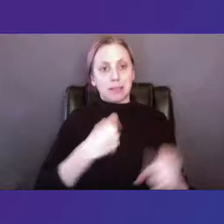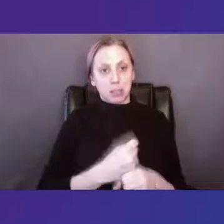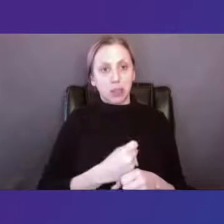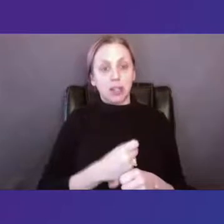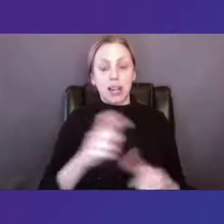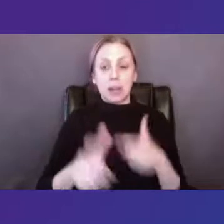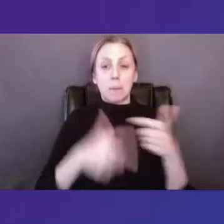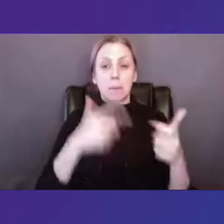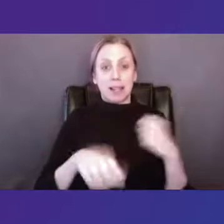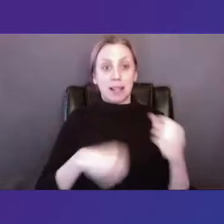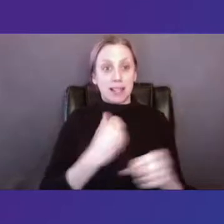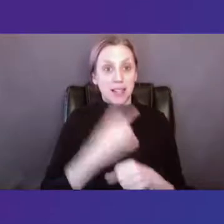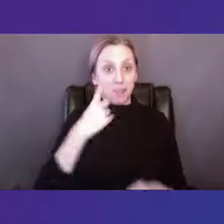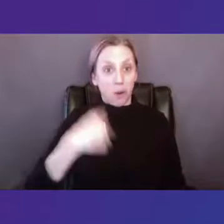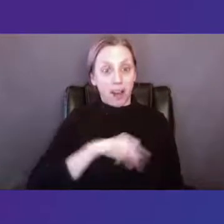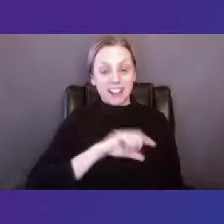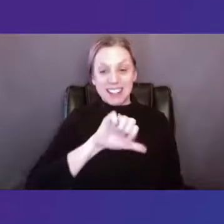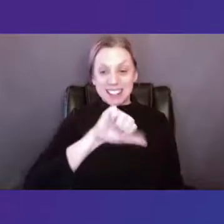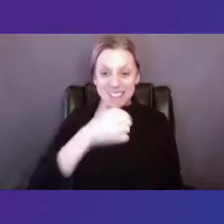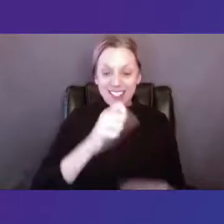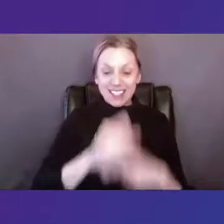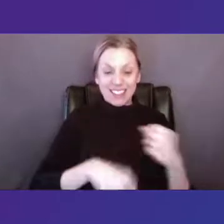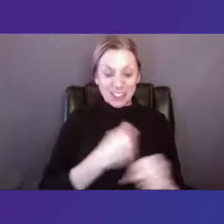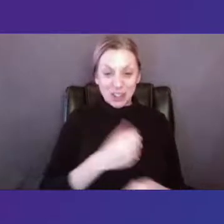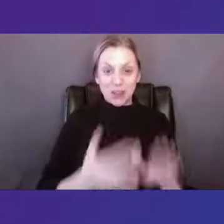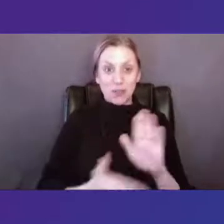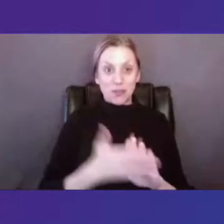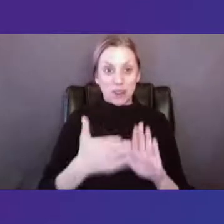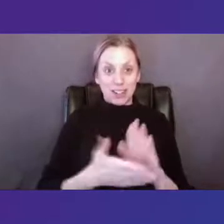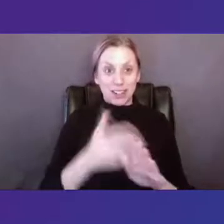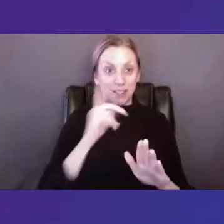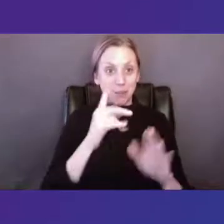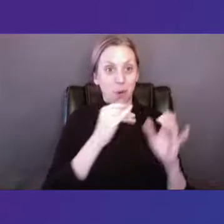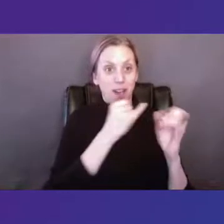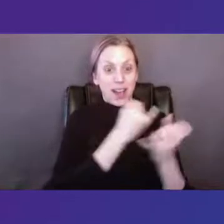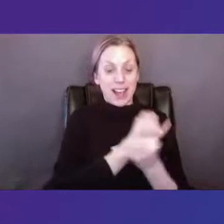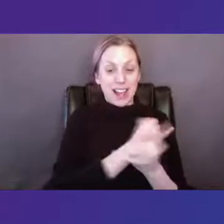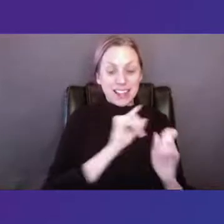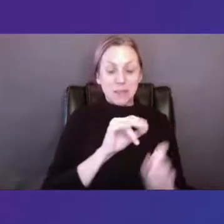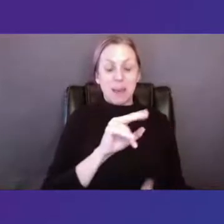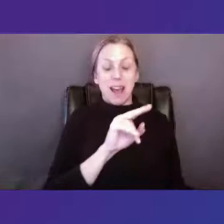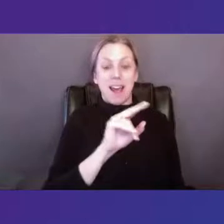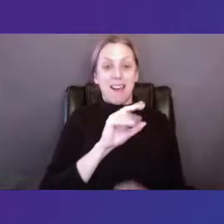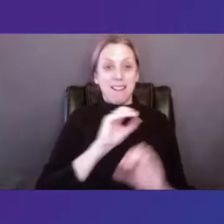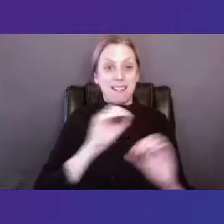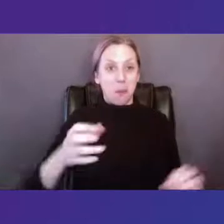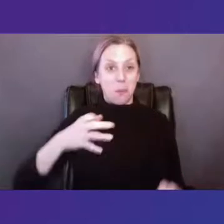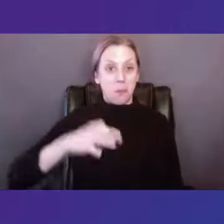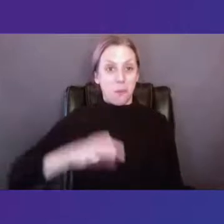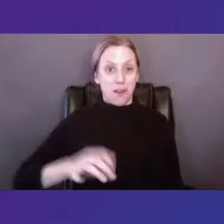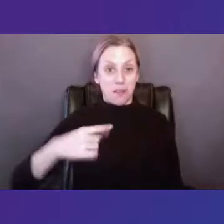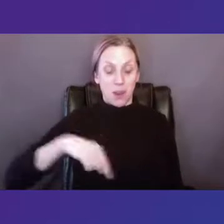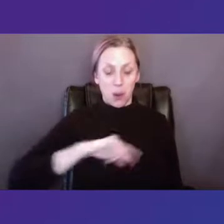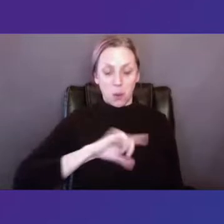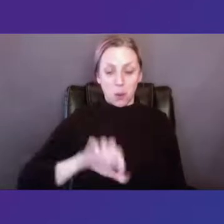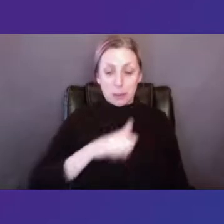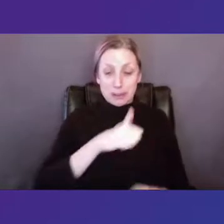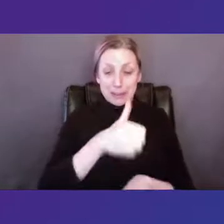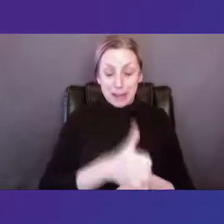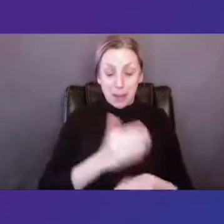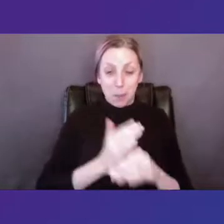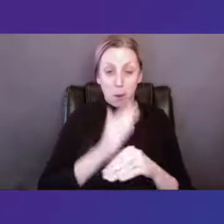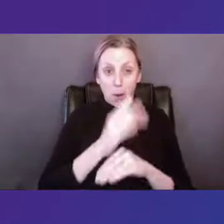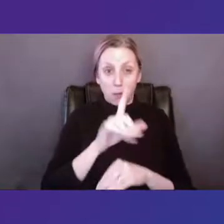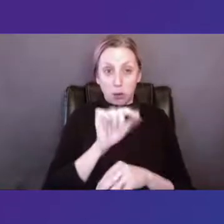us it's our 10th year operating as an independent non-profit we were planted as a seed just over 20